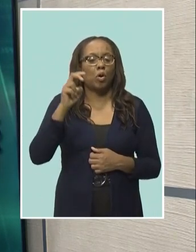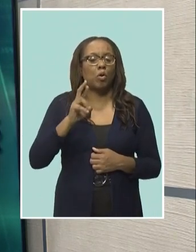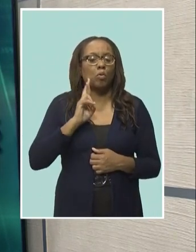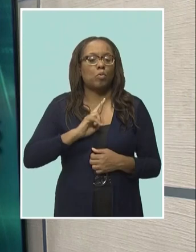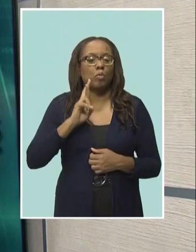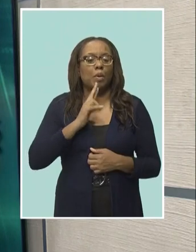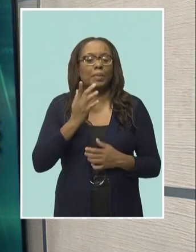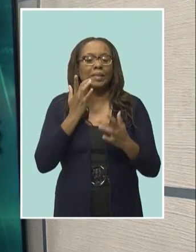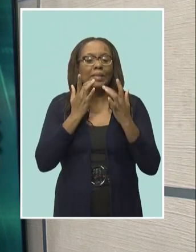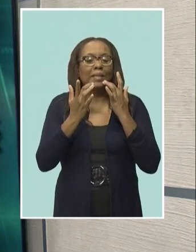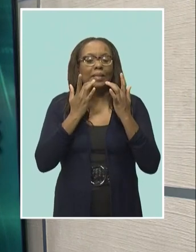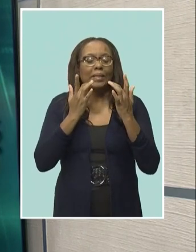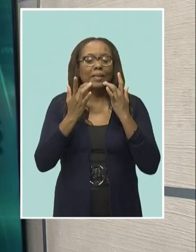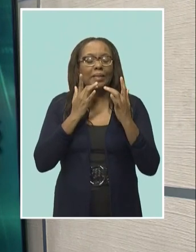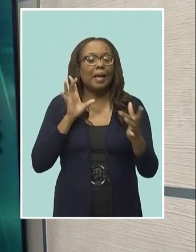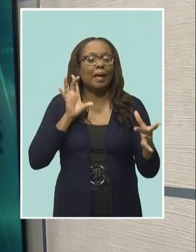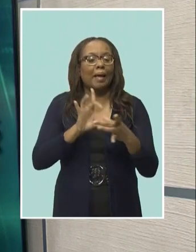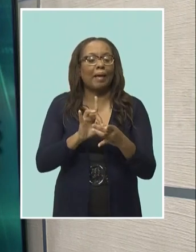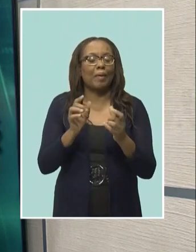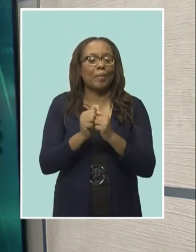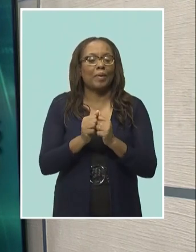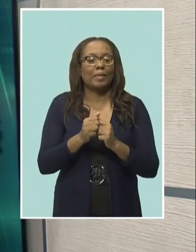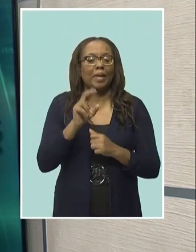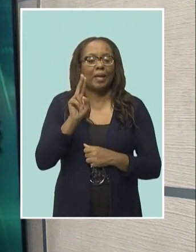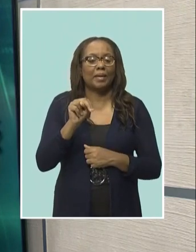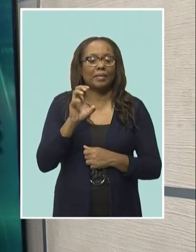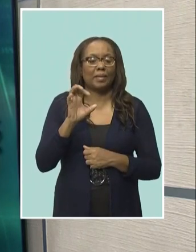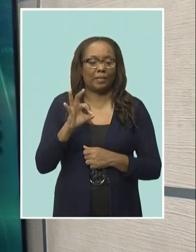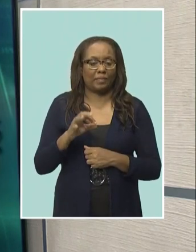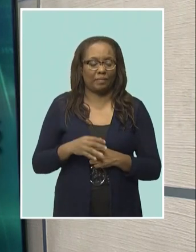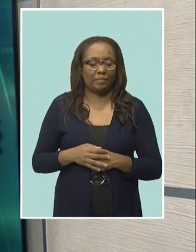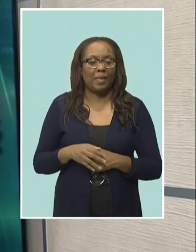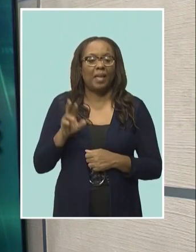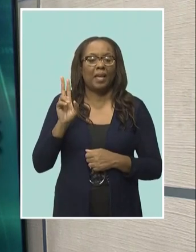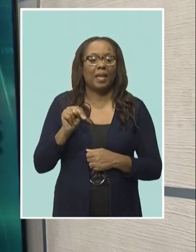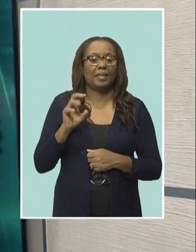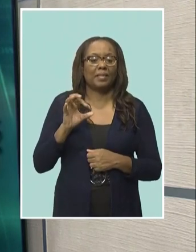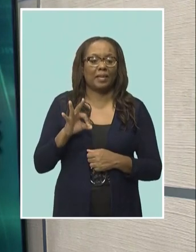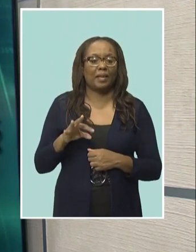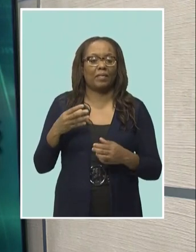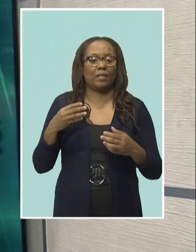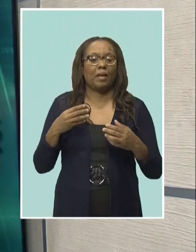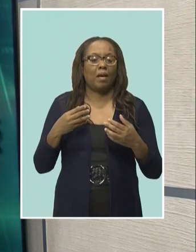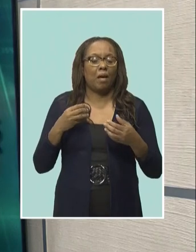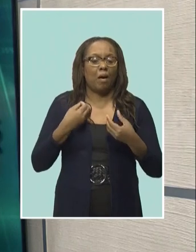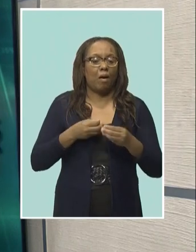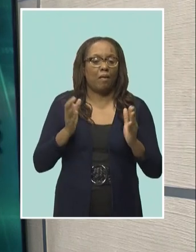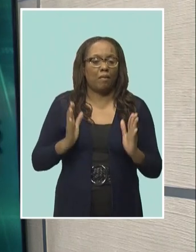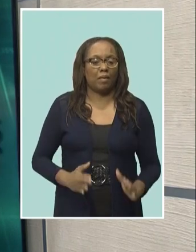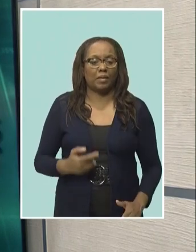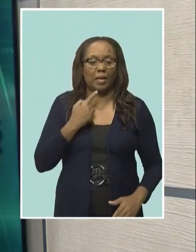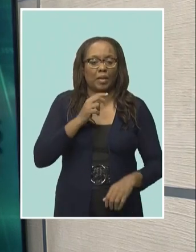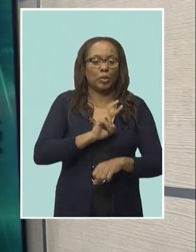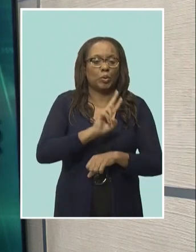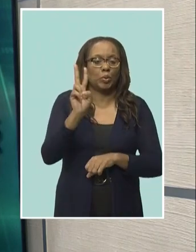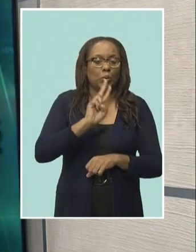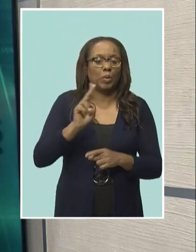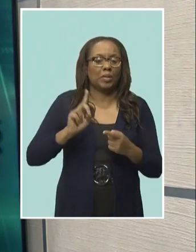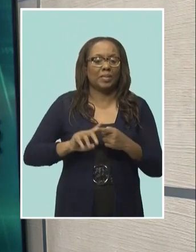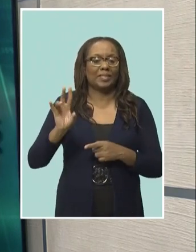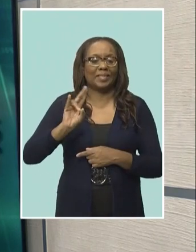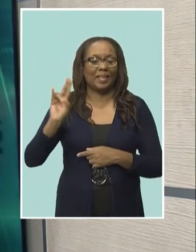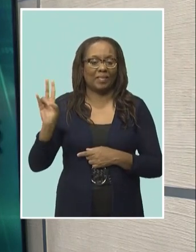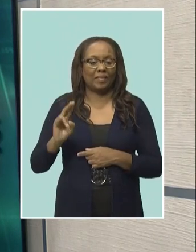in association with the National Cultural Foundation. NCF Marketing Officer Ashley Dell told CBC News from 2pm to 7pm